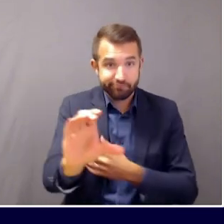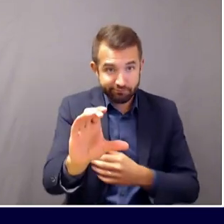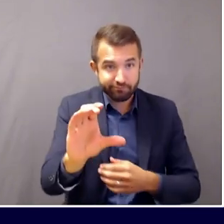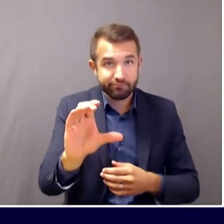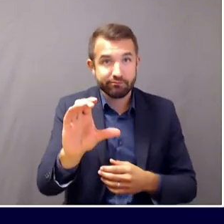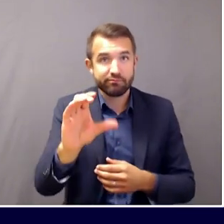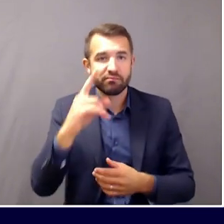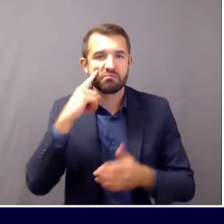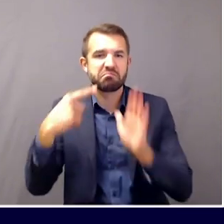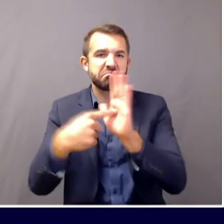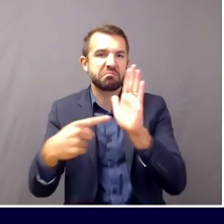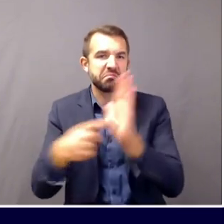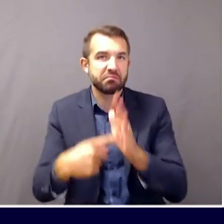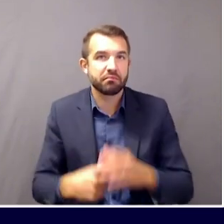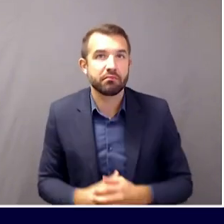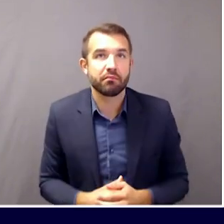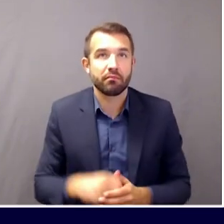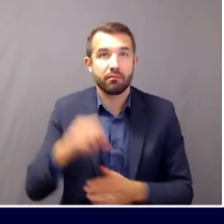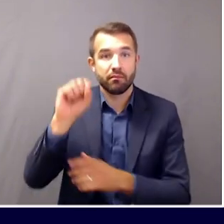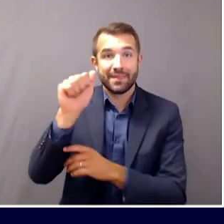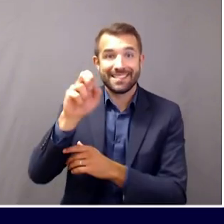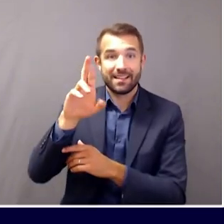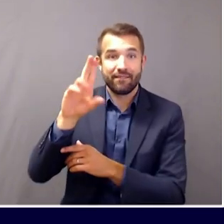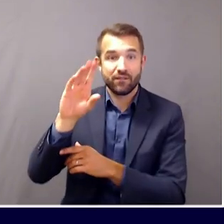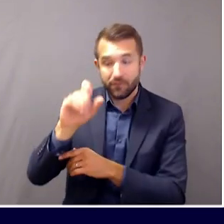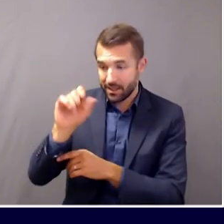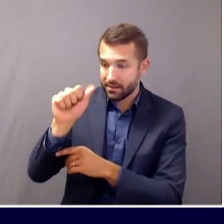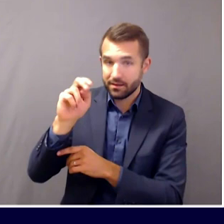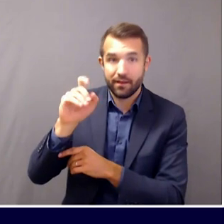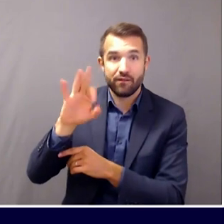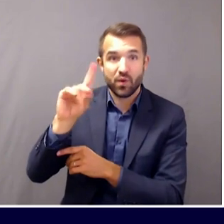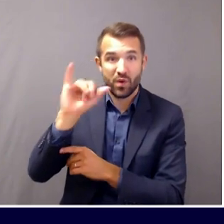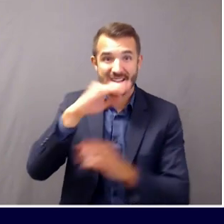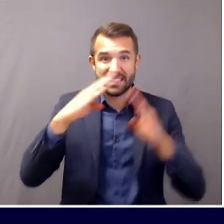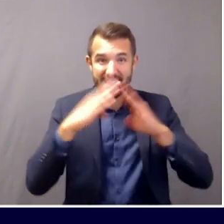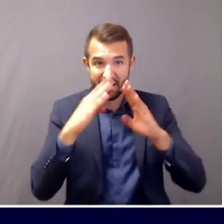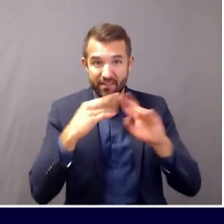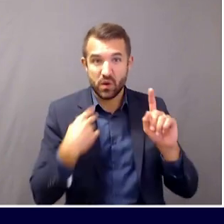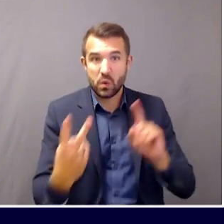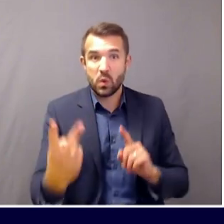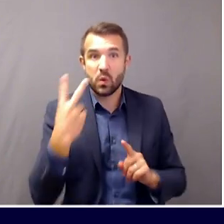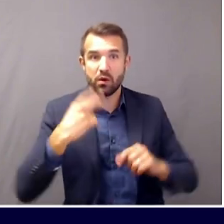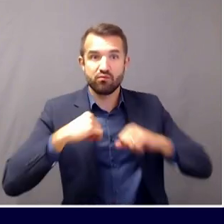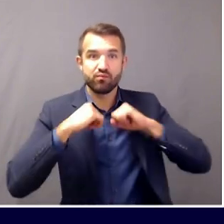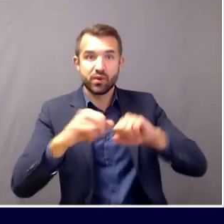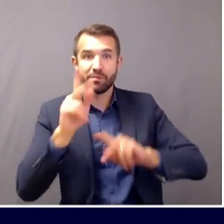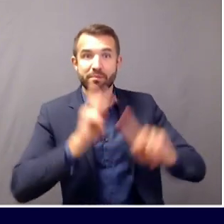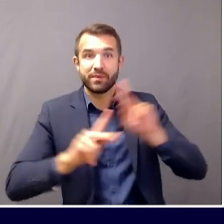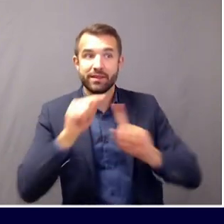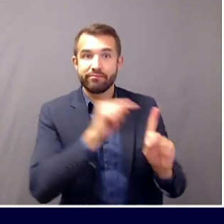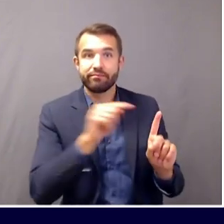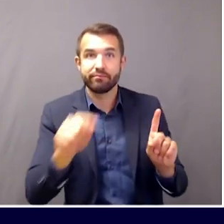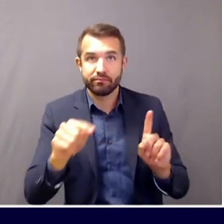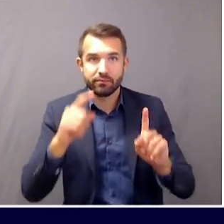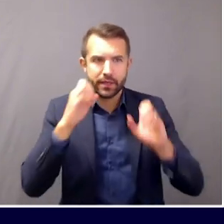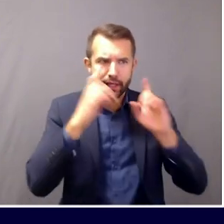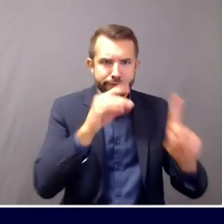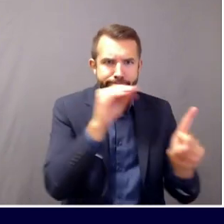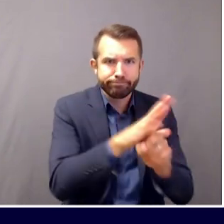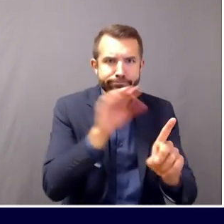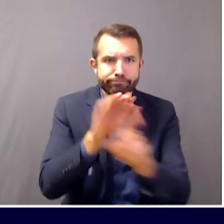park safety ambassadors to provide education and funding 10 virtual learning sites to provide education for